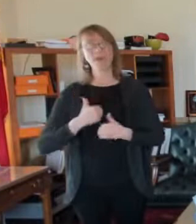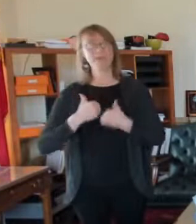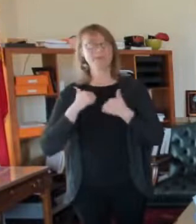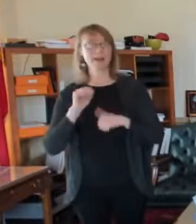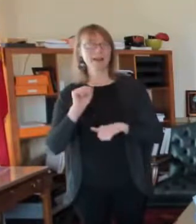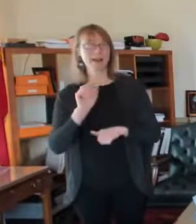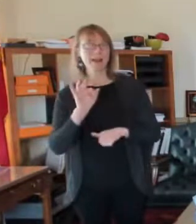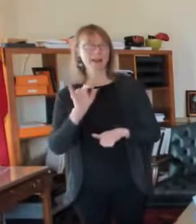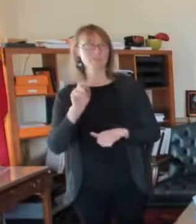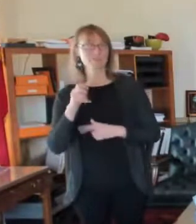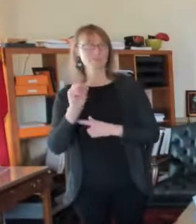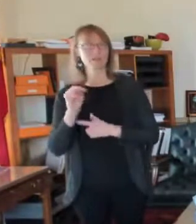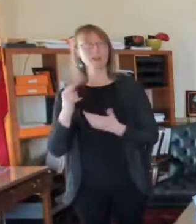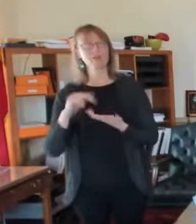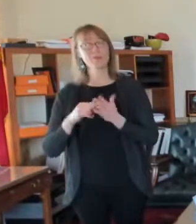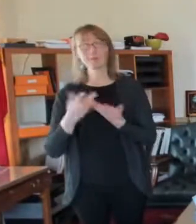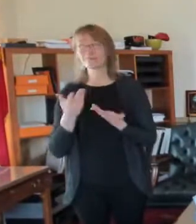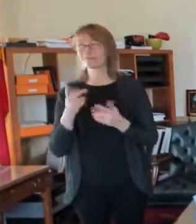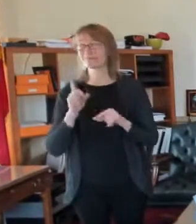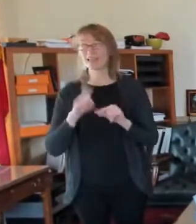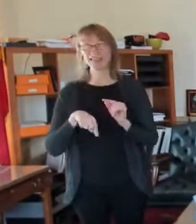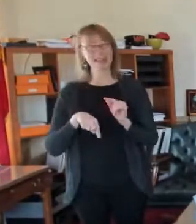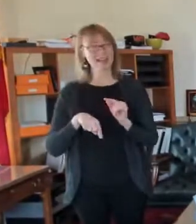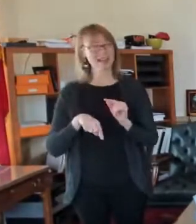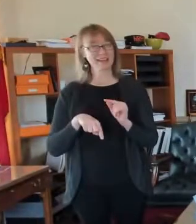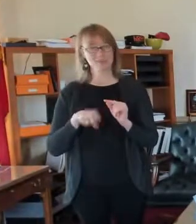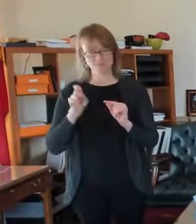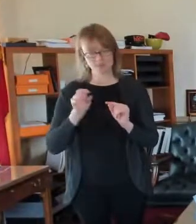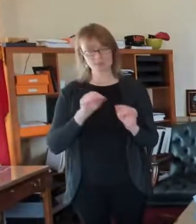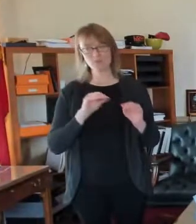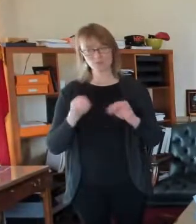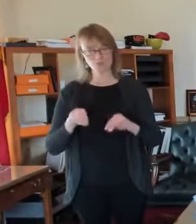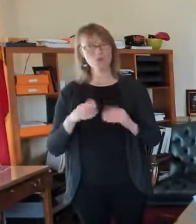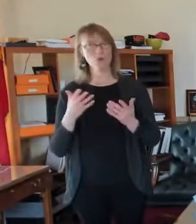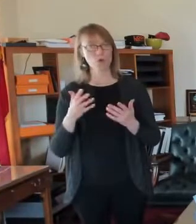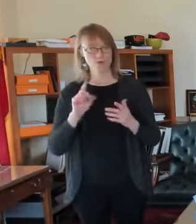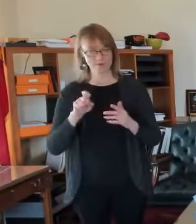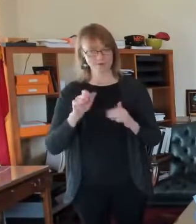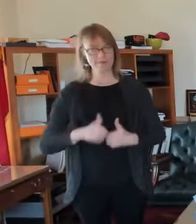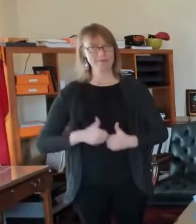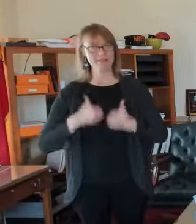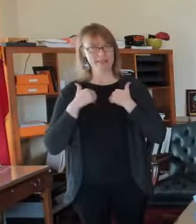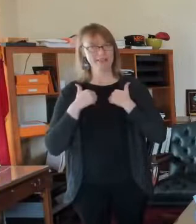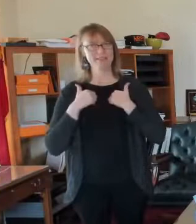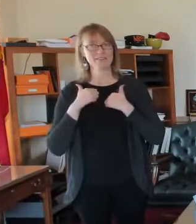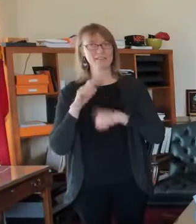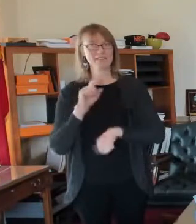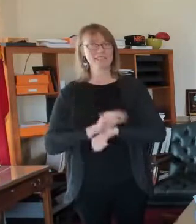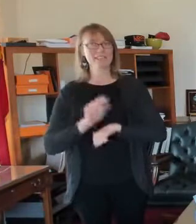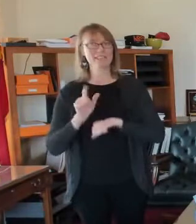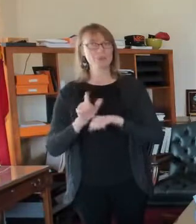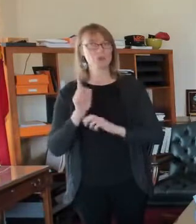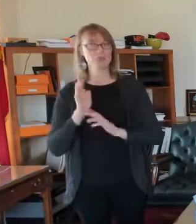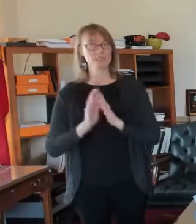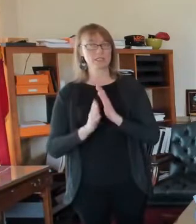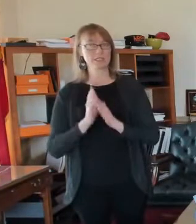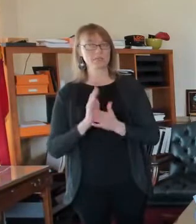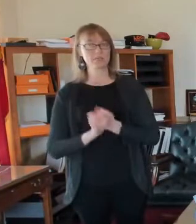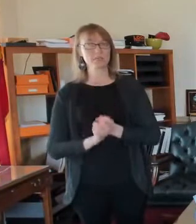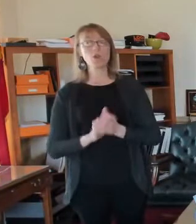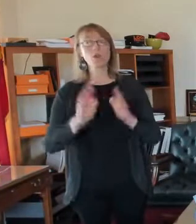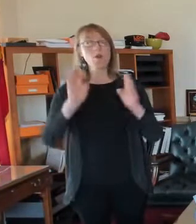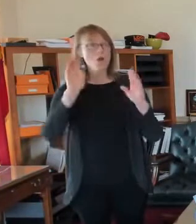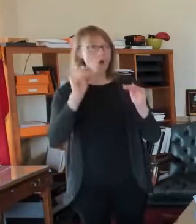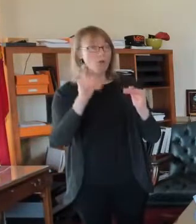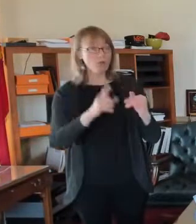for our pool. So, um, there's in, and hopefully you've noticed this, it's both on social media, it's